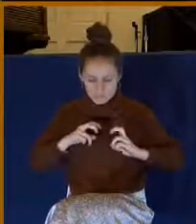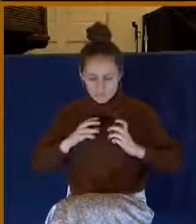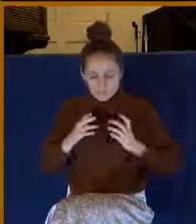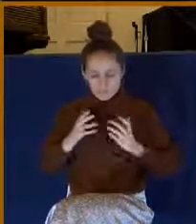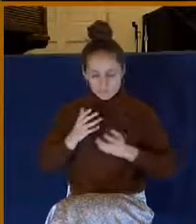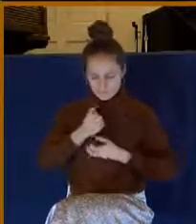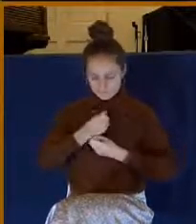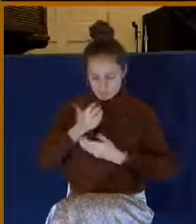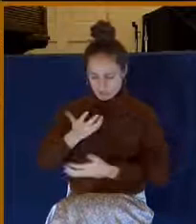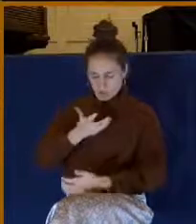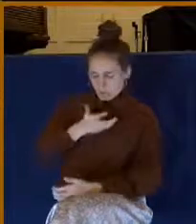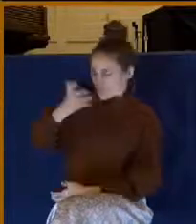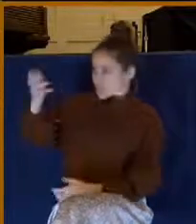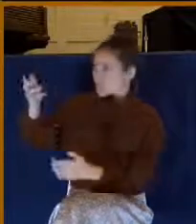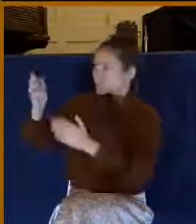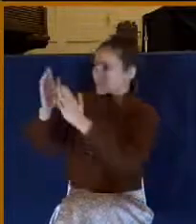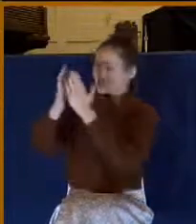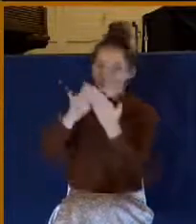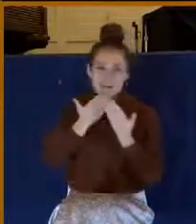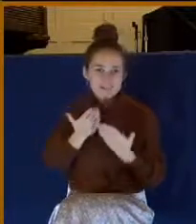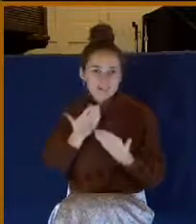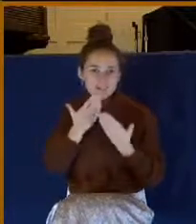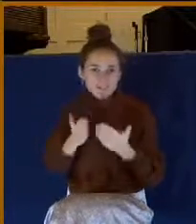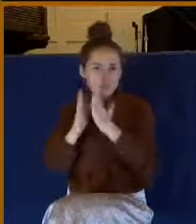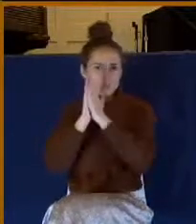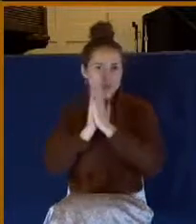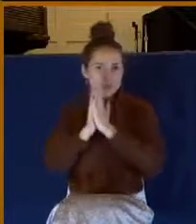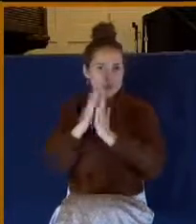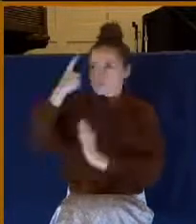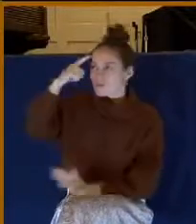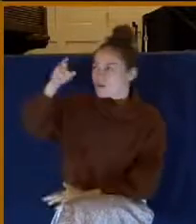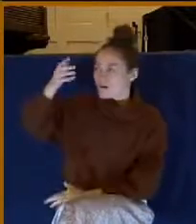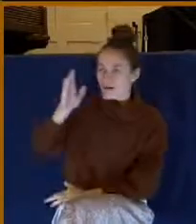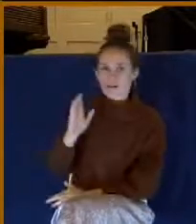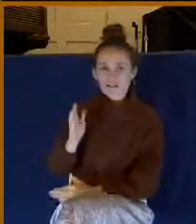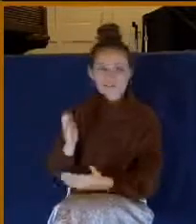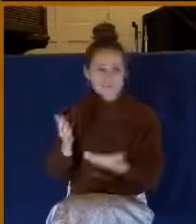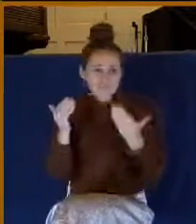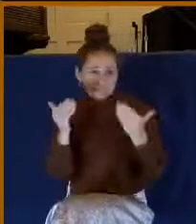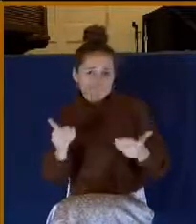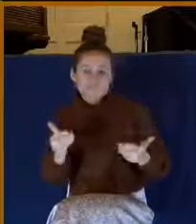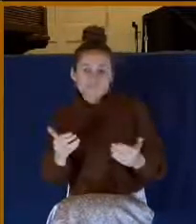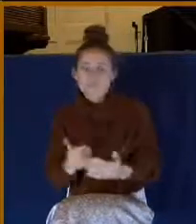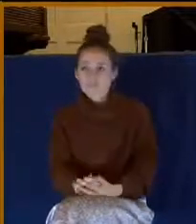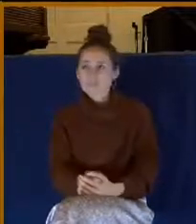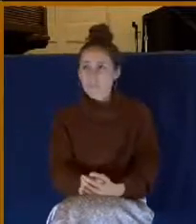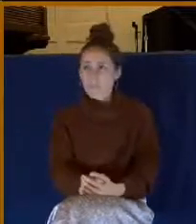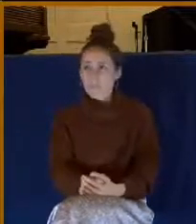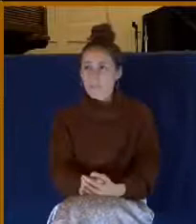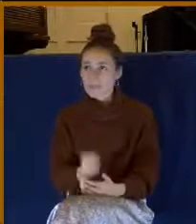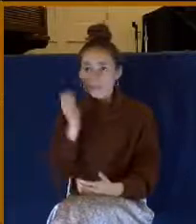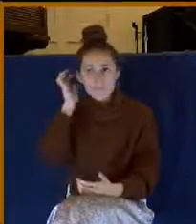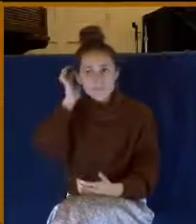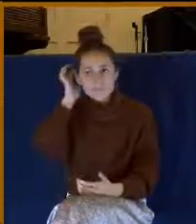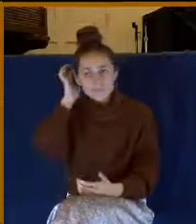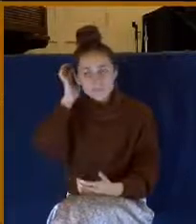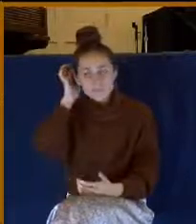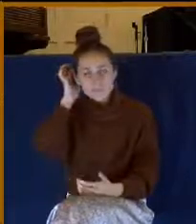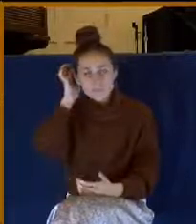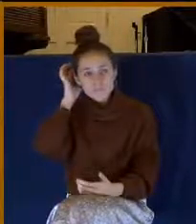of thanksgiving to God. Just right there where you are, right there where you're seated, just take a moment